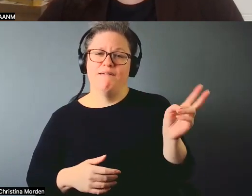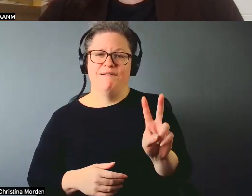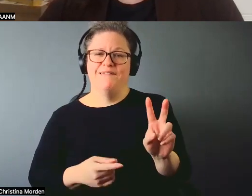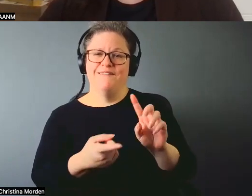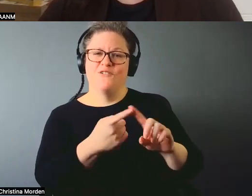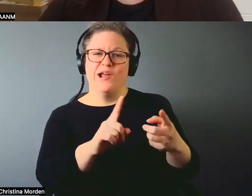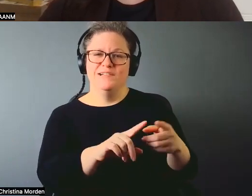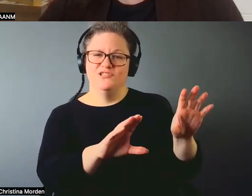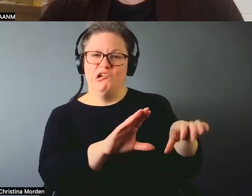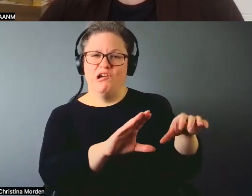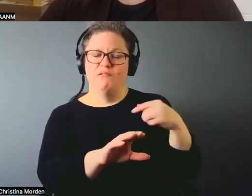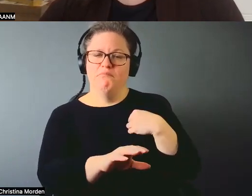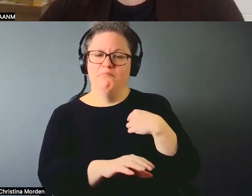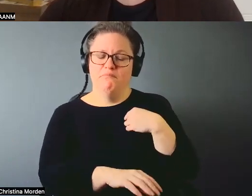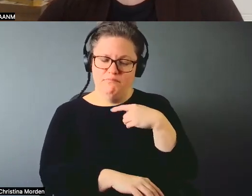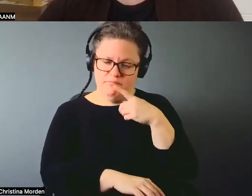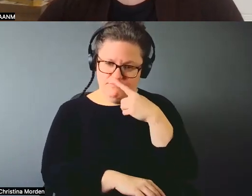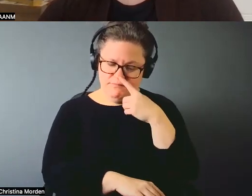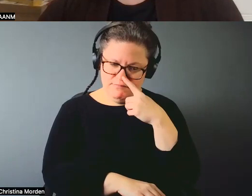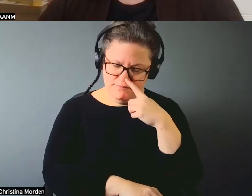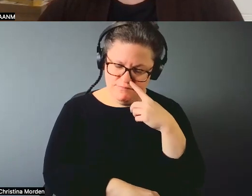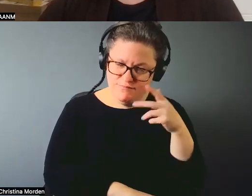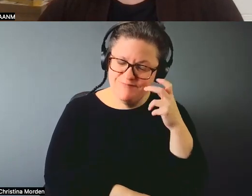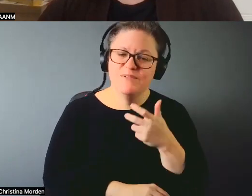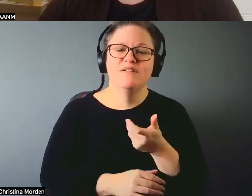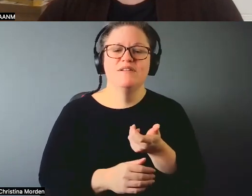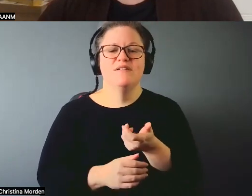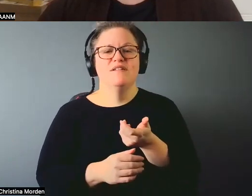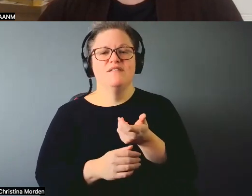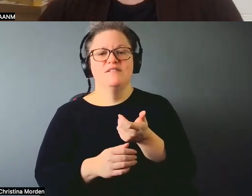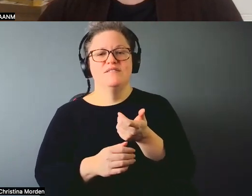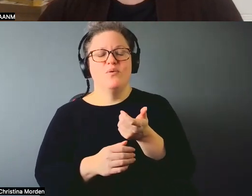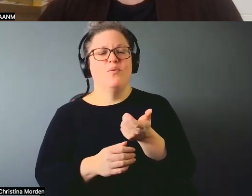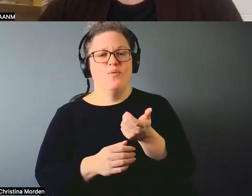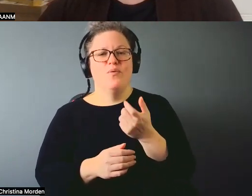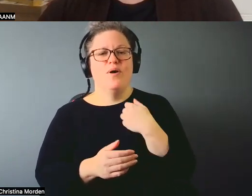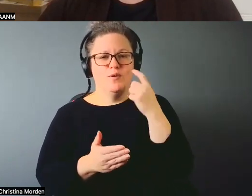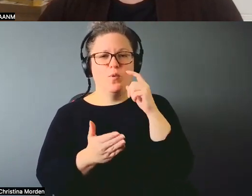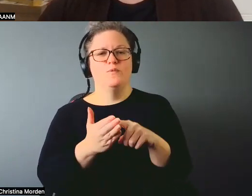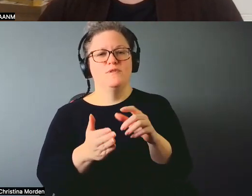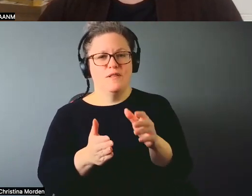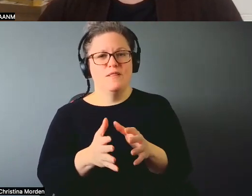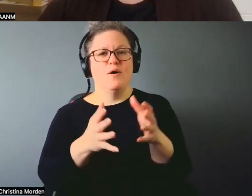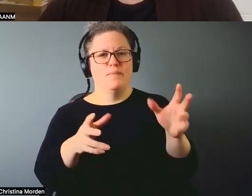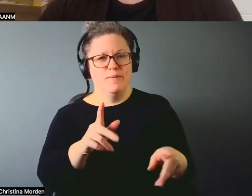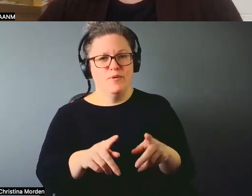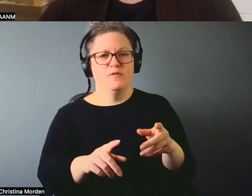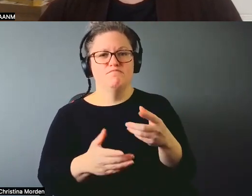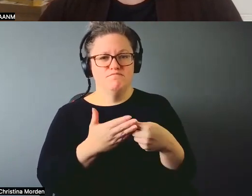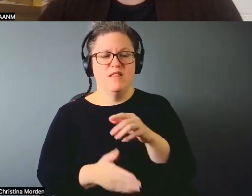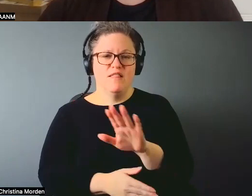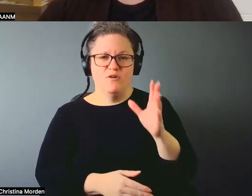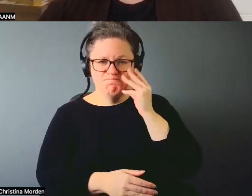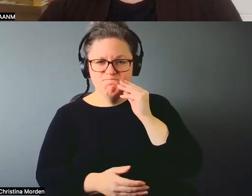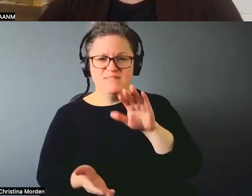in. Um, and a lot of them ended up talking about their experiences with death of